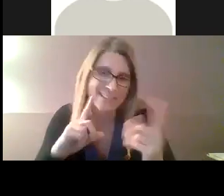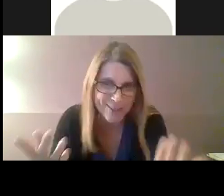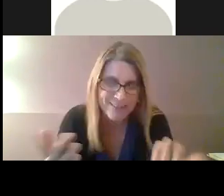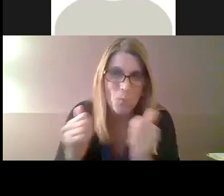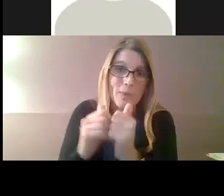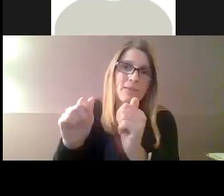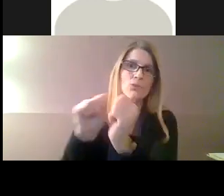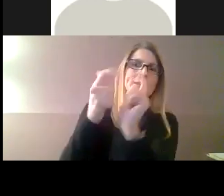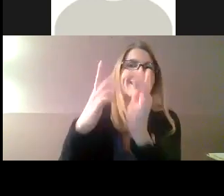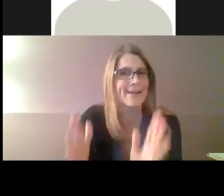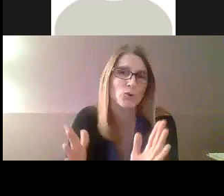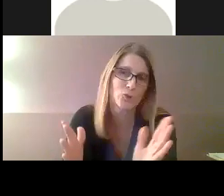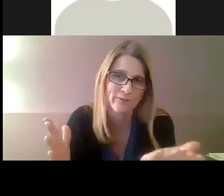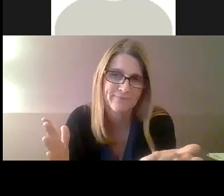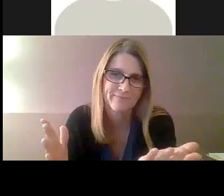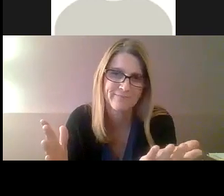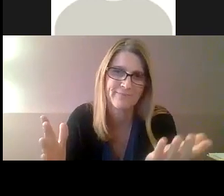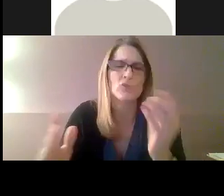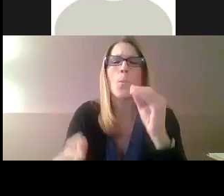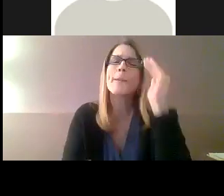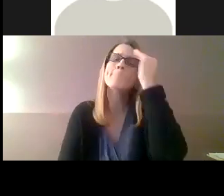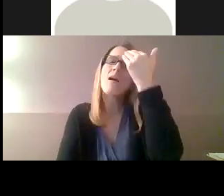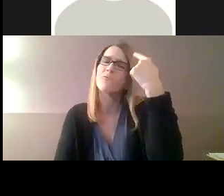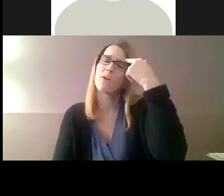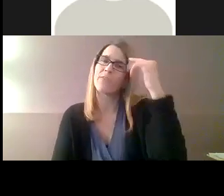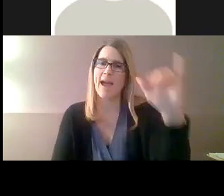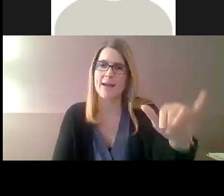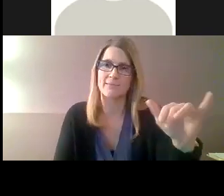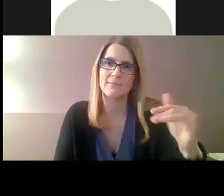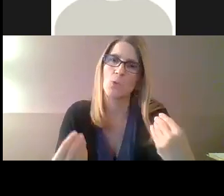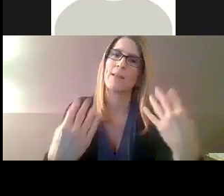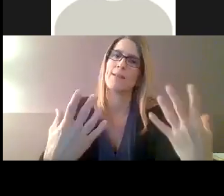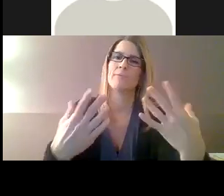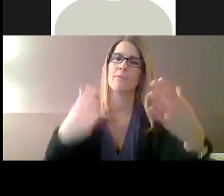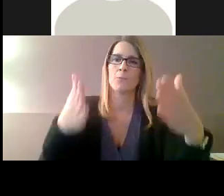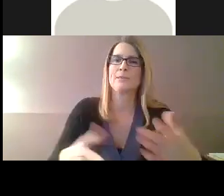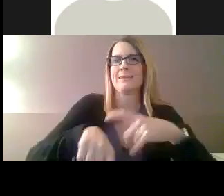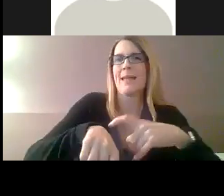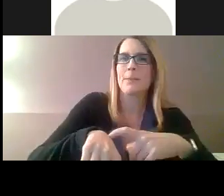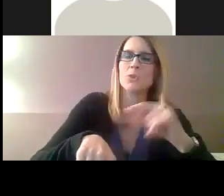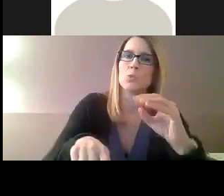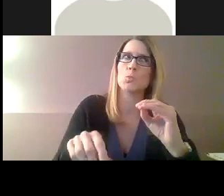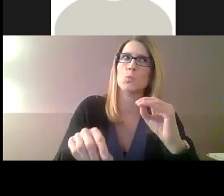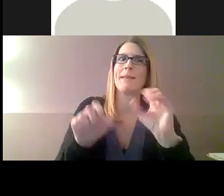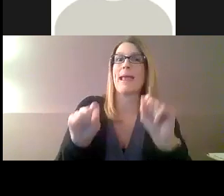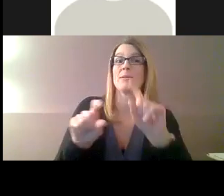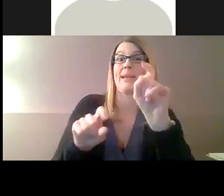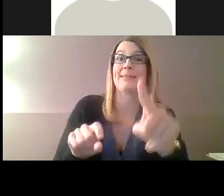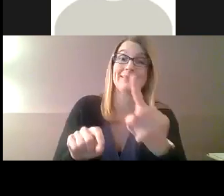time. 20, 25 minutes or a little bit more time just to make sure that you accommodate for that extra time